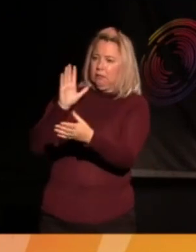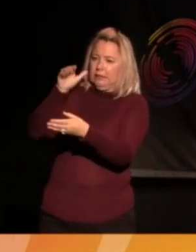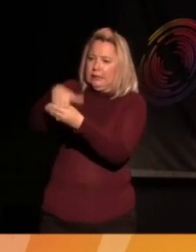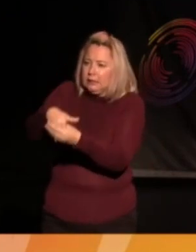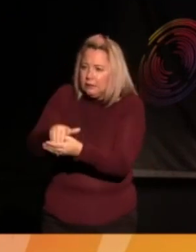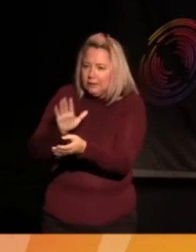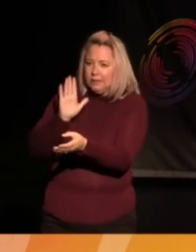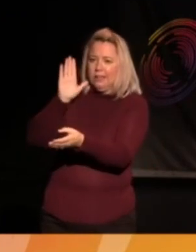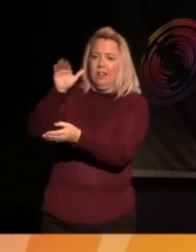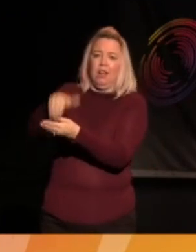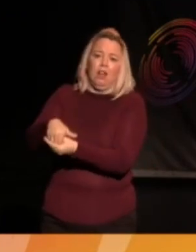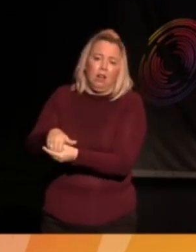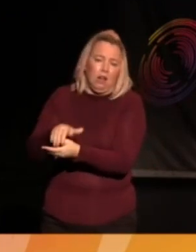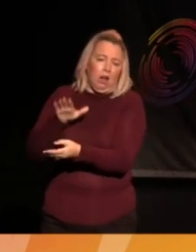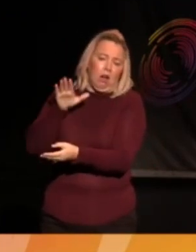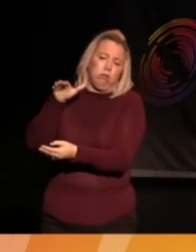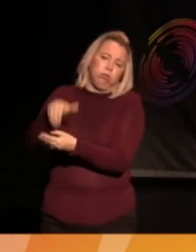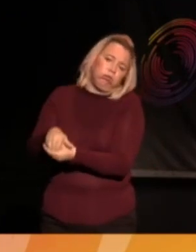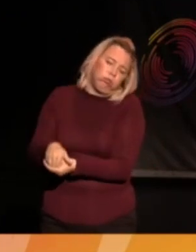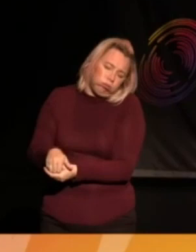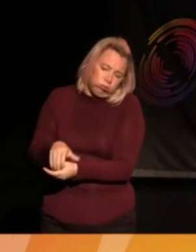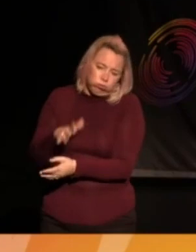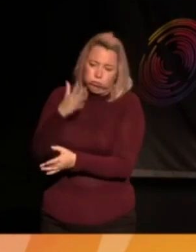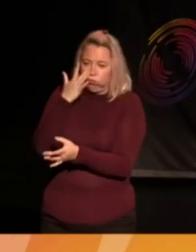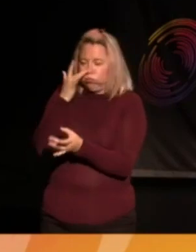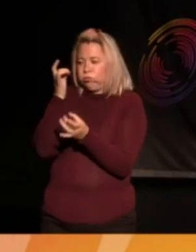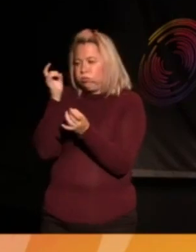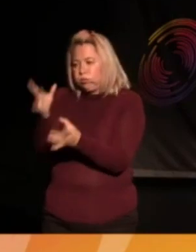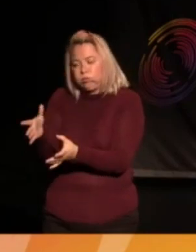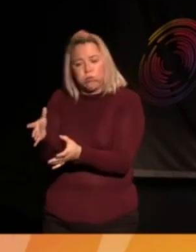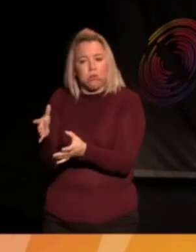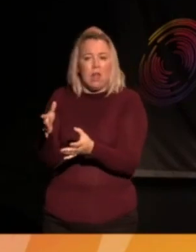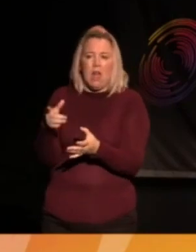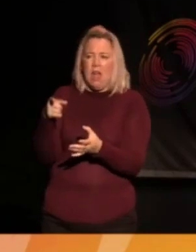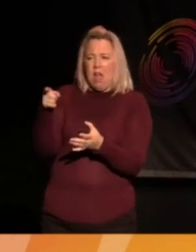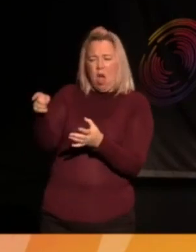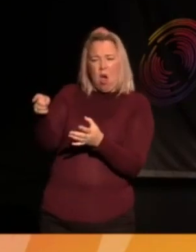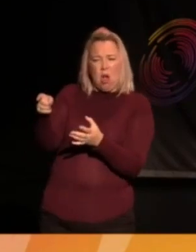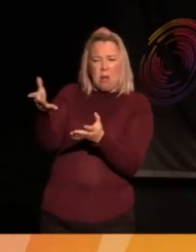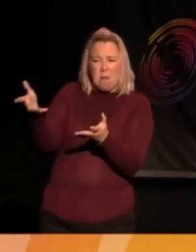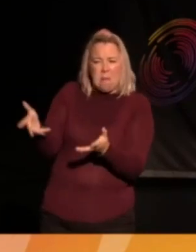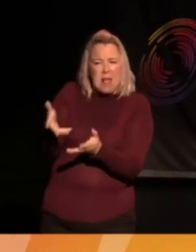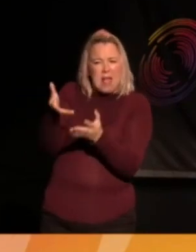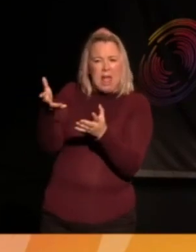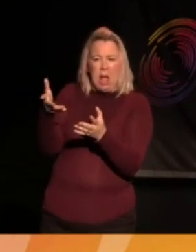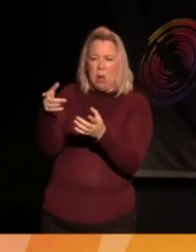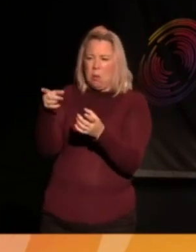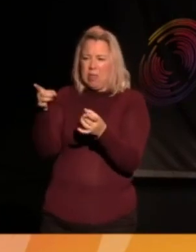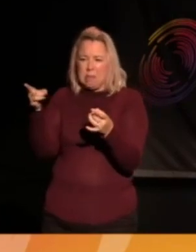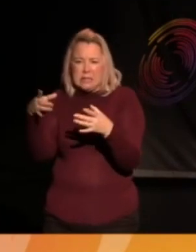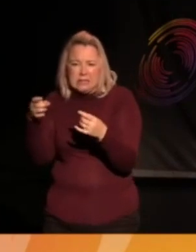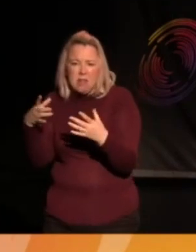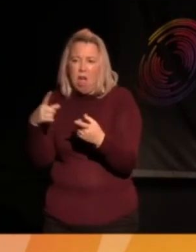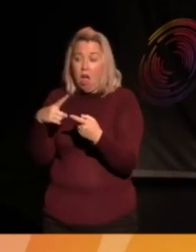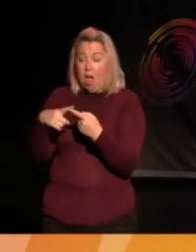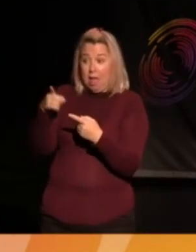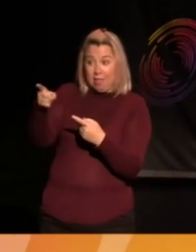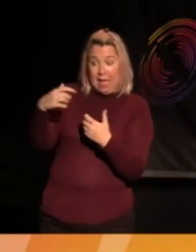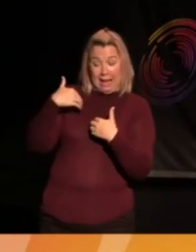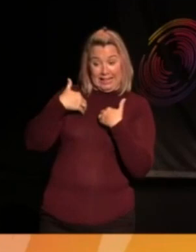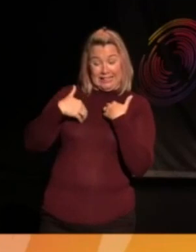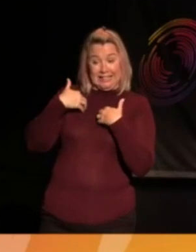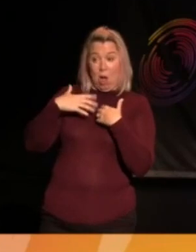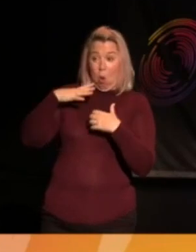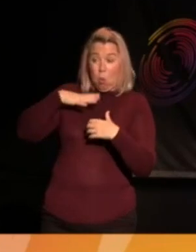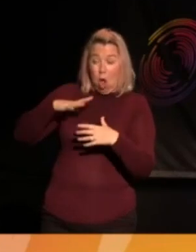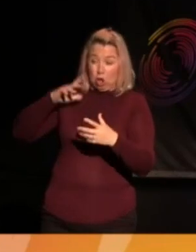genuinely seeing sort of politicians constantly playing the media, but not actually interested in making substantial change.